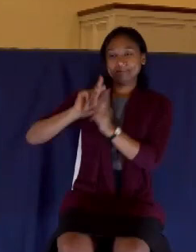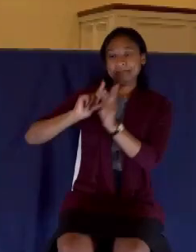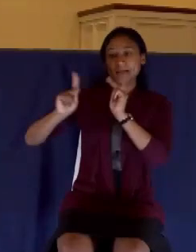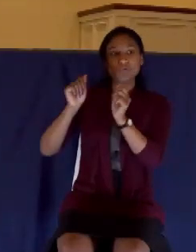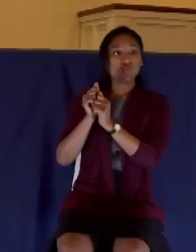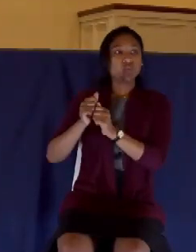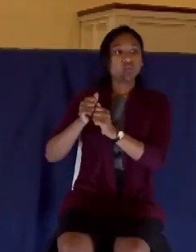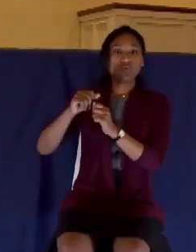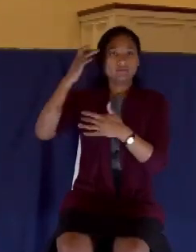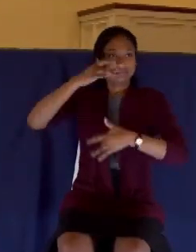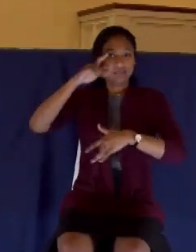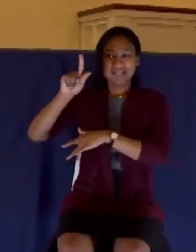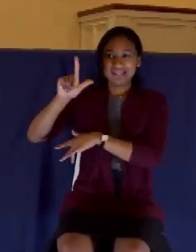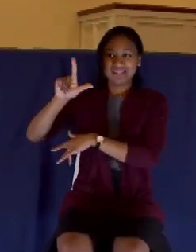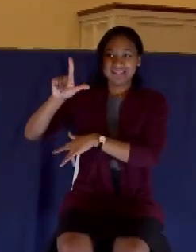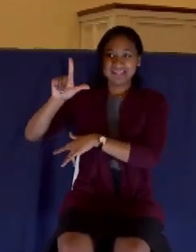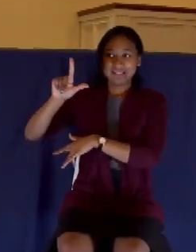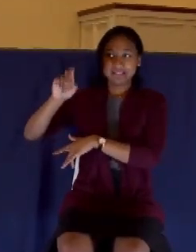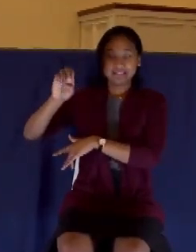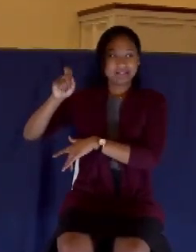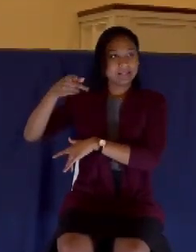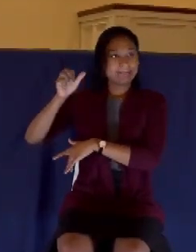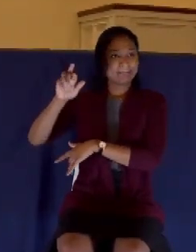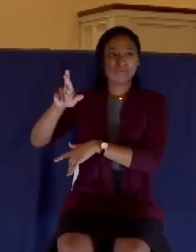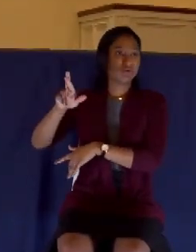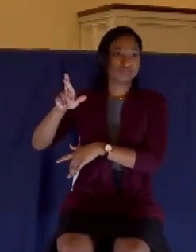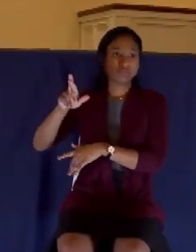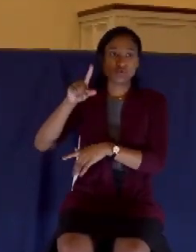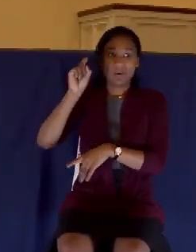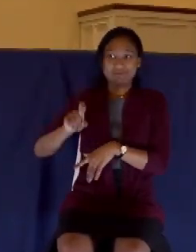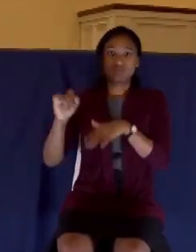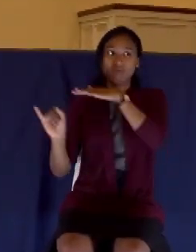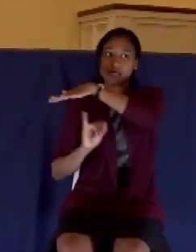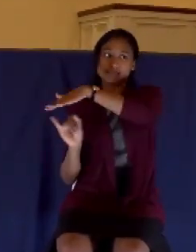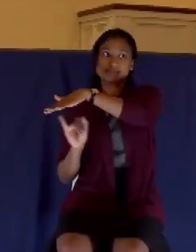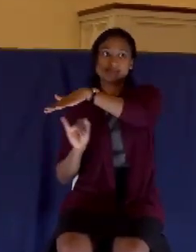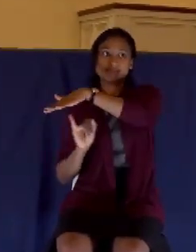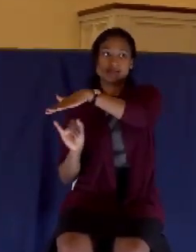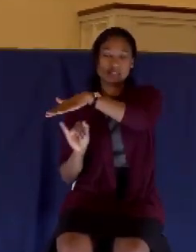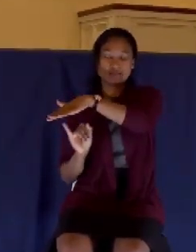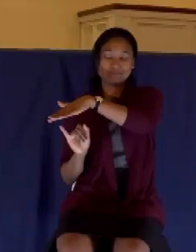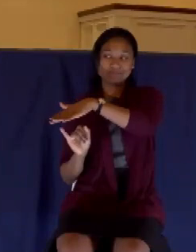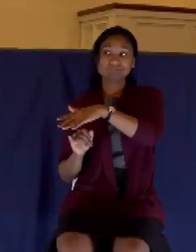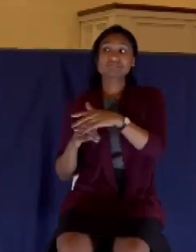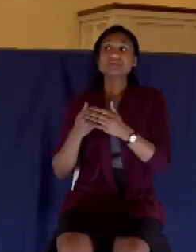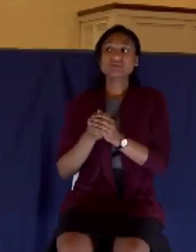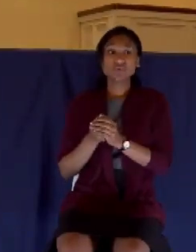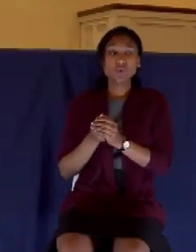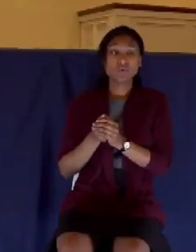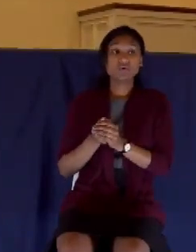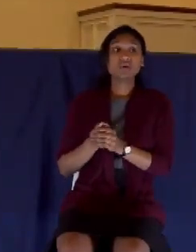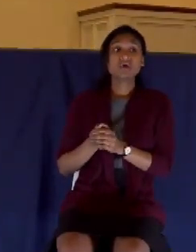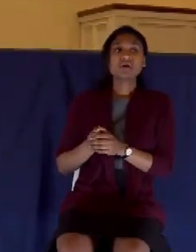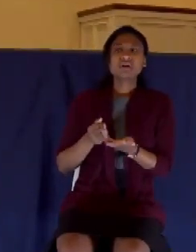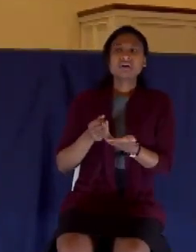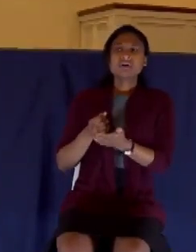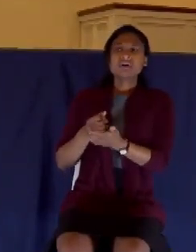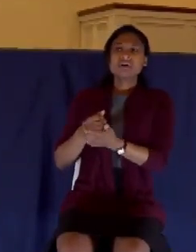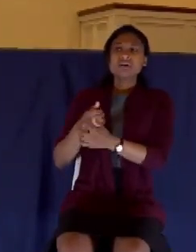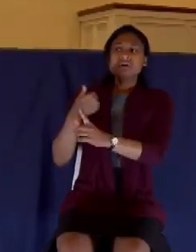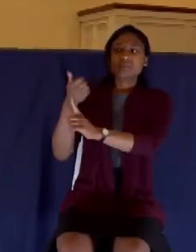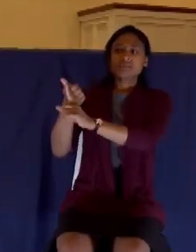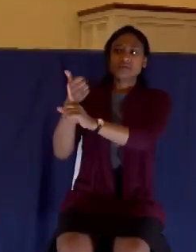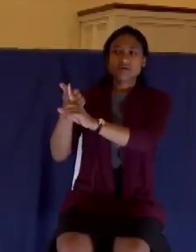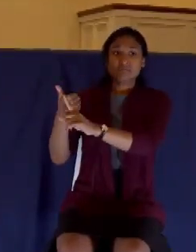13. And by the way, leprosy was an incurable disease in the ancient world, so how did this man get cured? This was a man